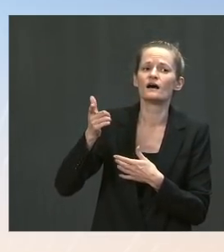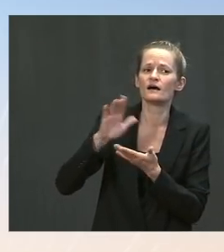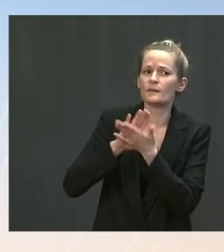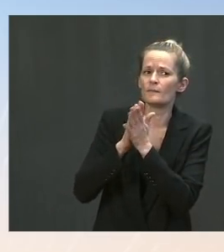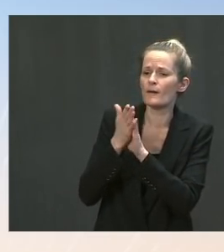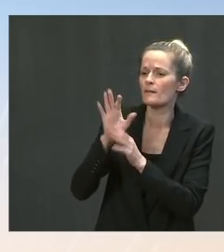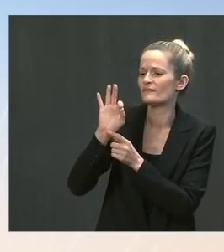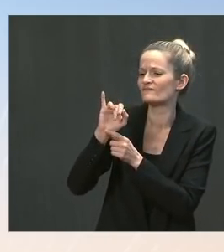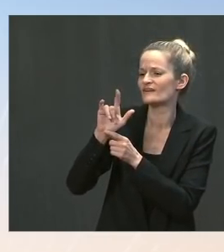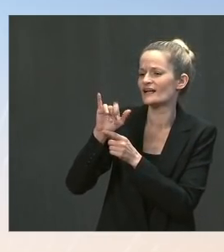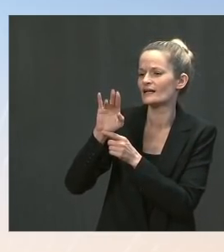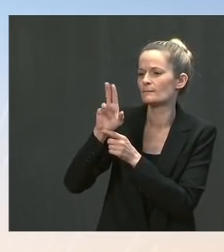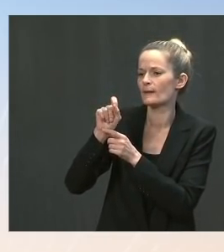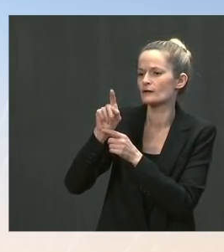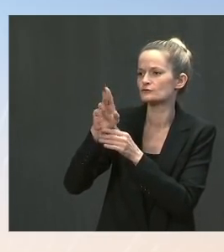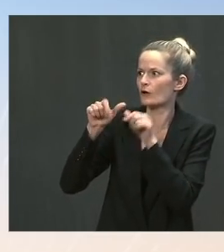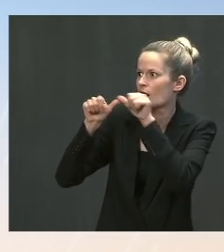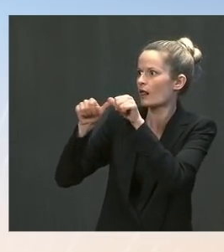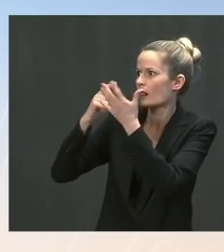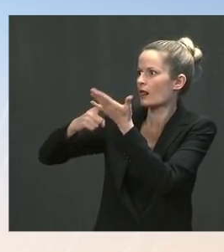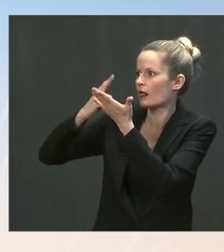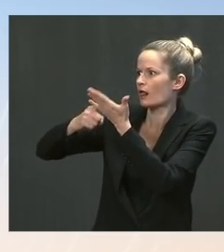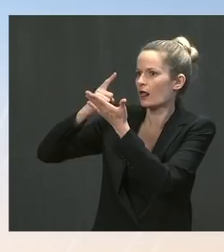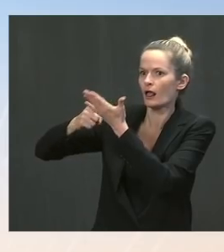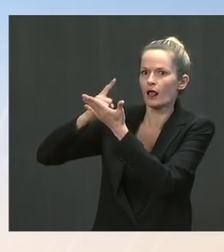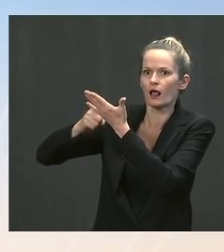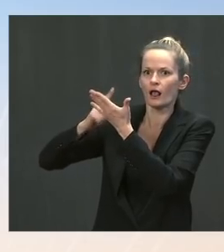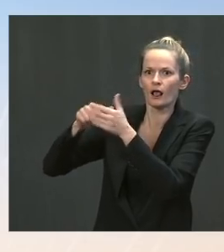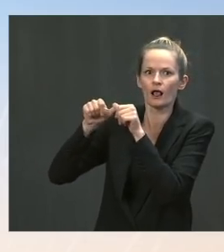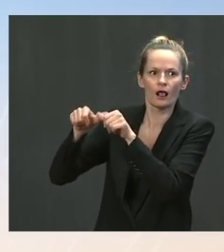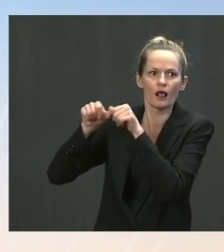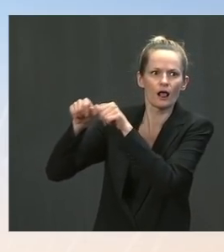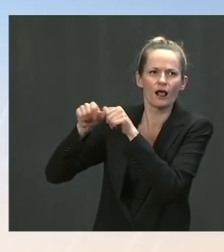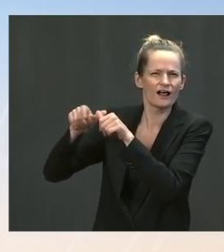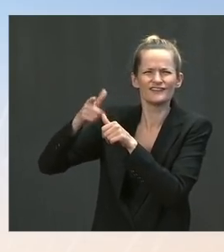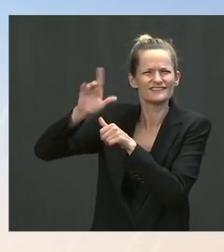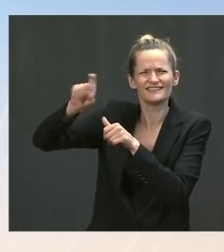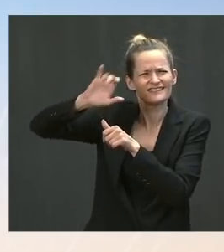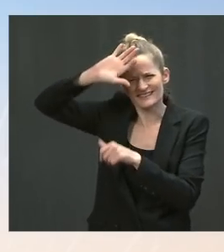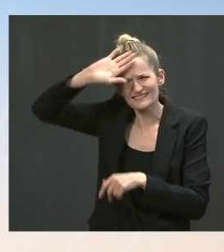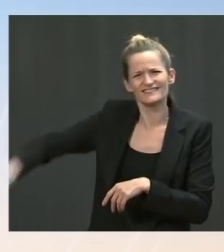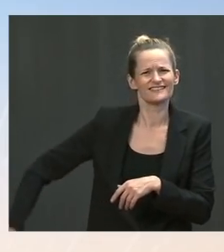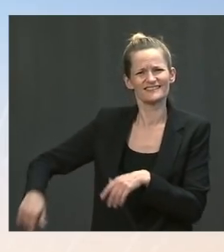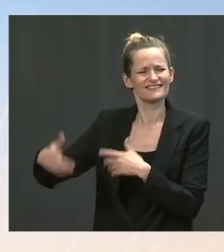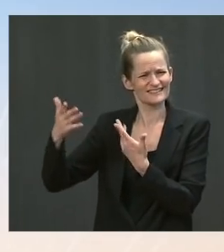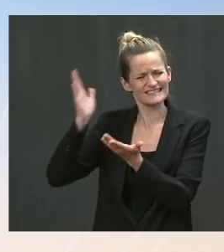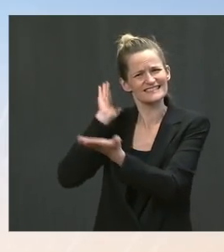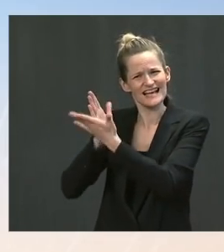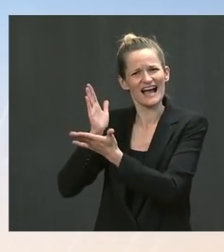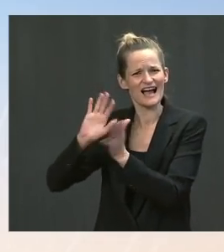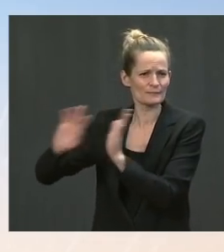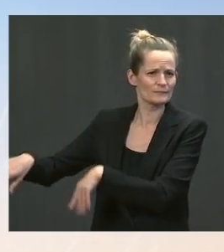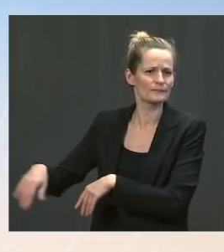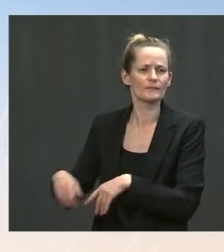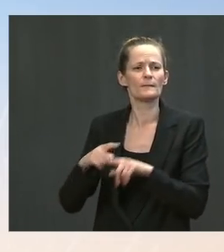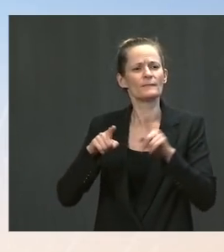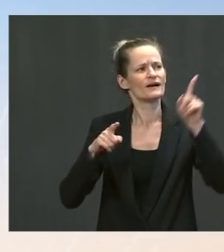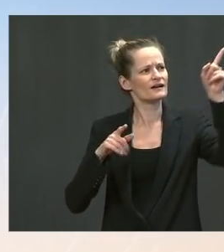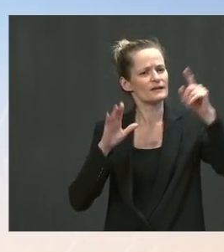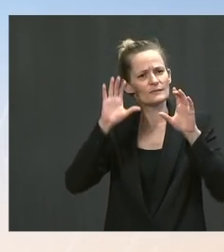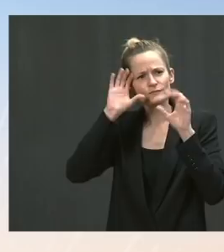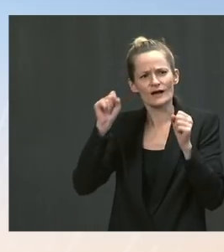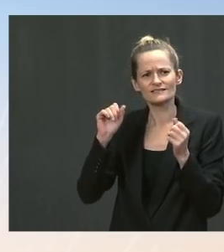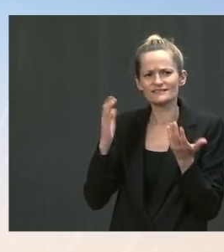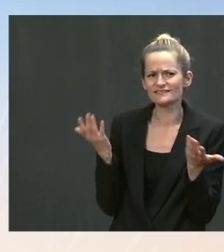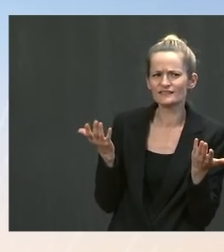what is his message to people who are really tired of waiting, their patience is running out, for many items on the